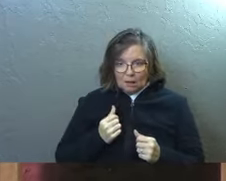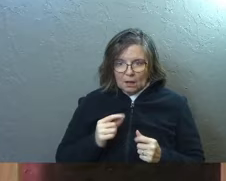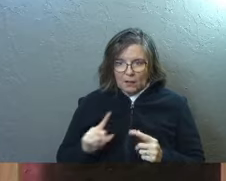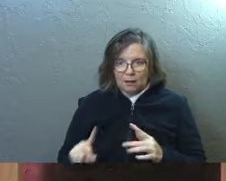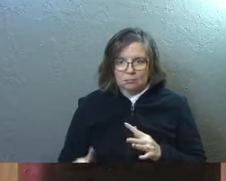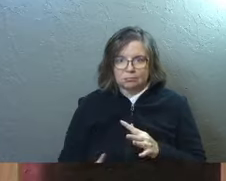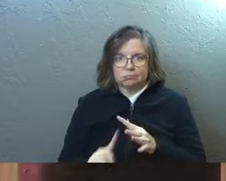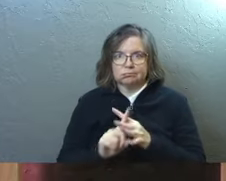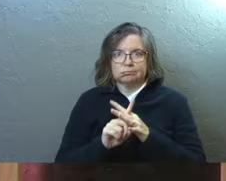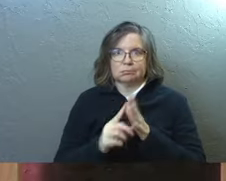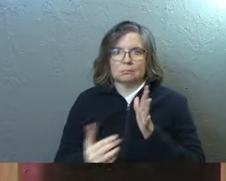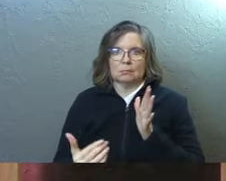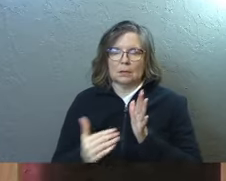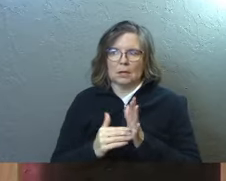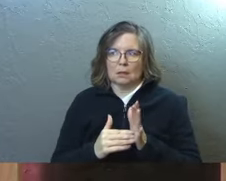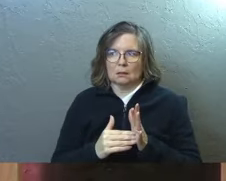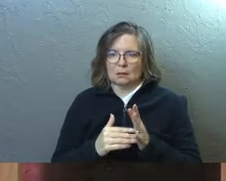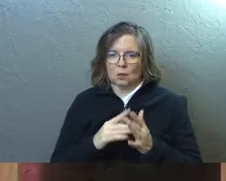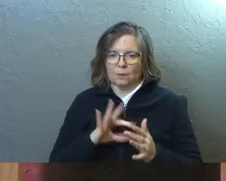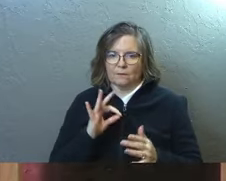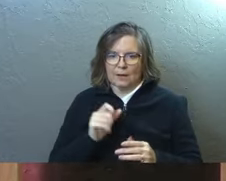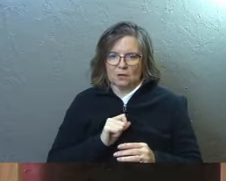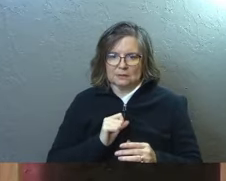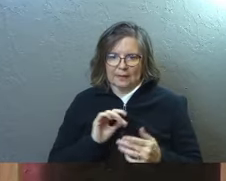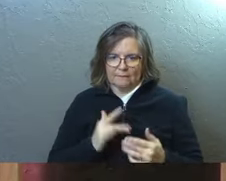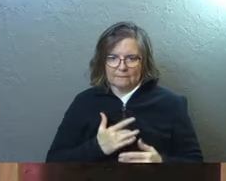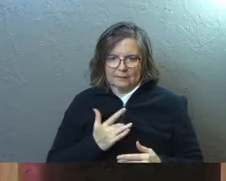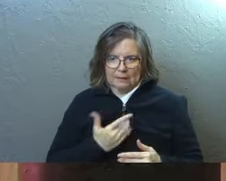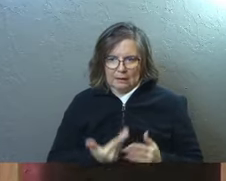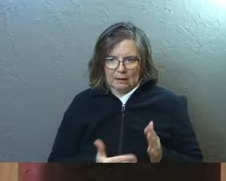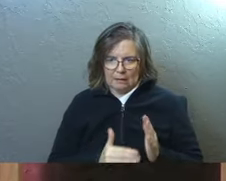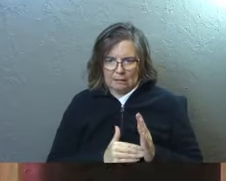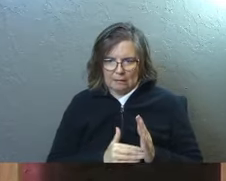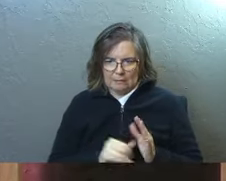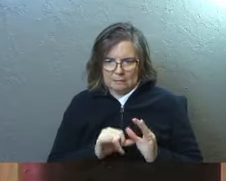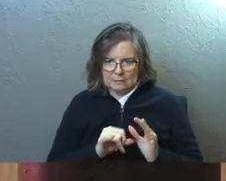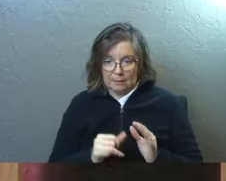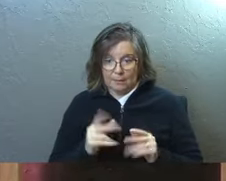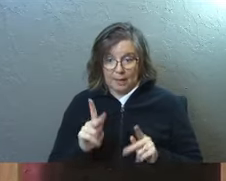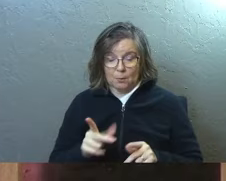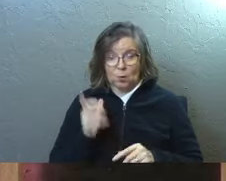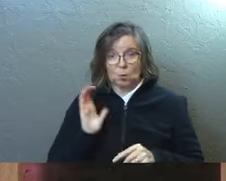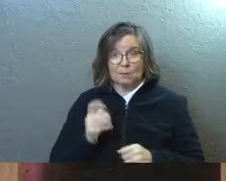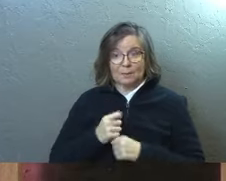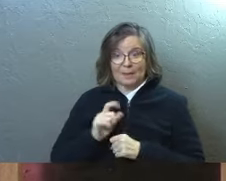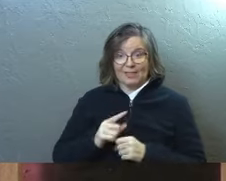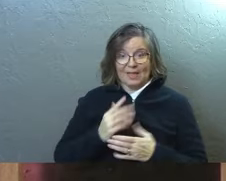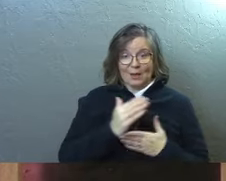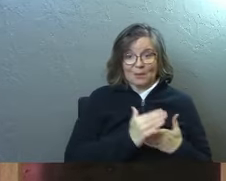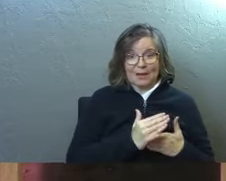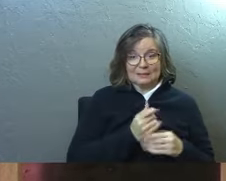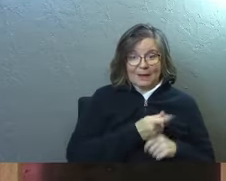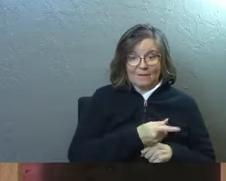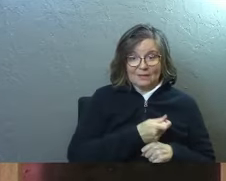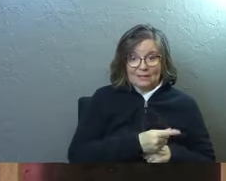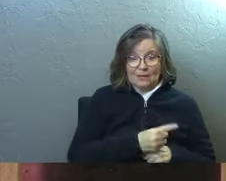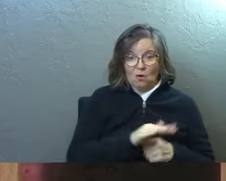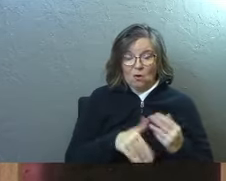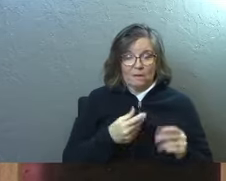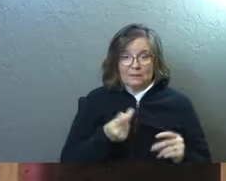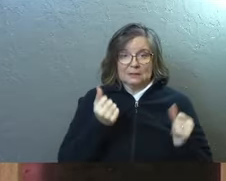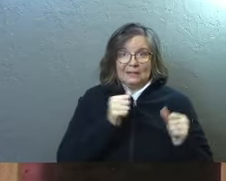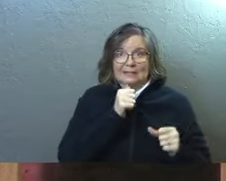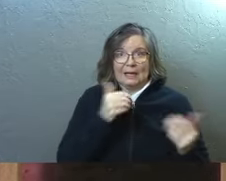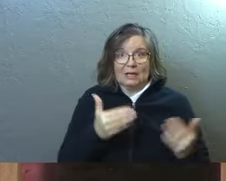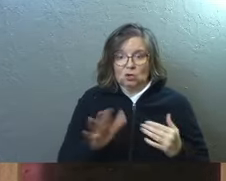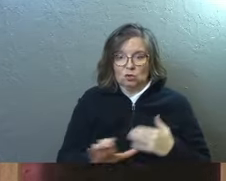stirs the emotions up. And all of a sudden we find ourselves feeling things because that person who used to make that recipe every single year, all of a